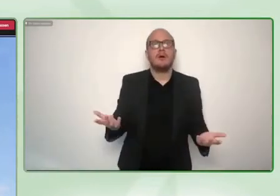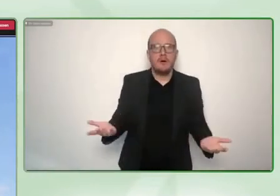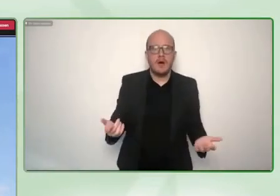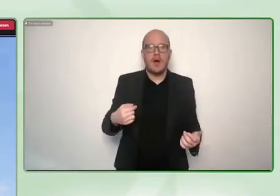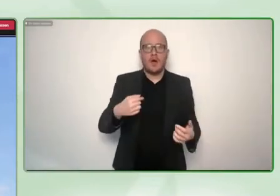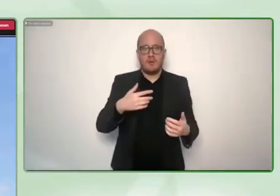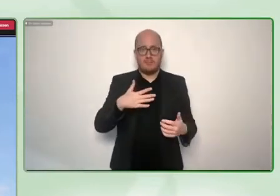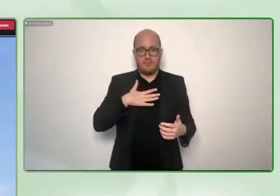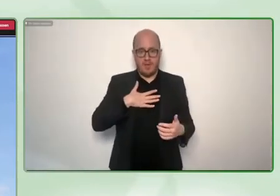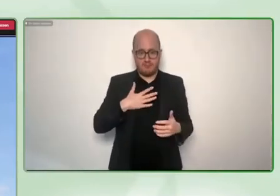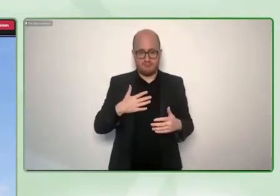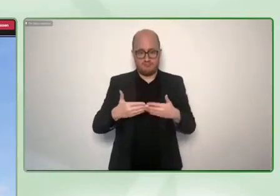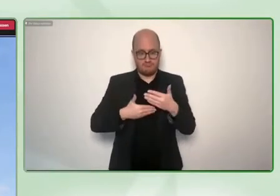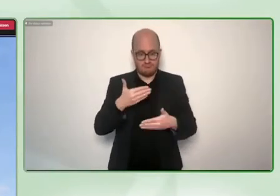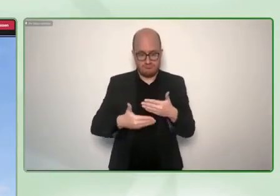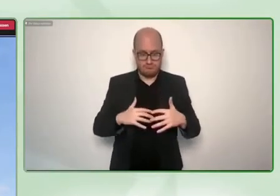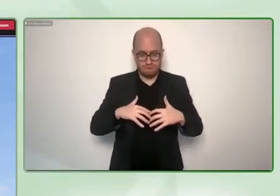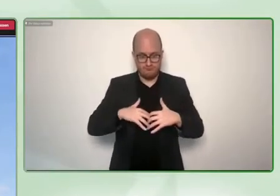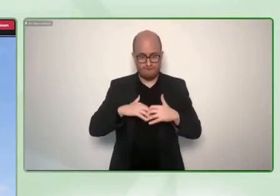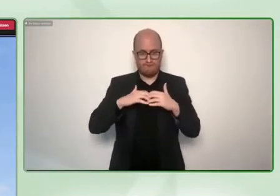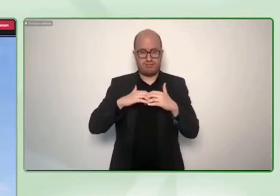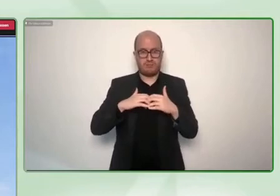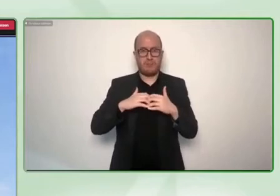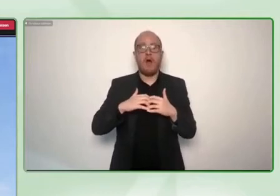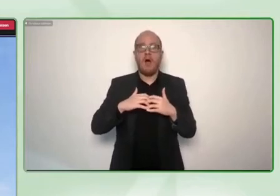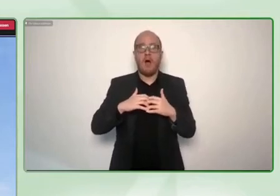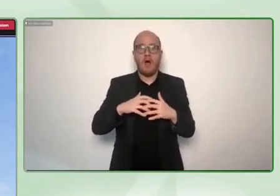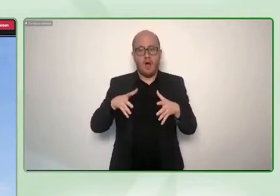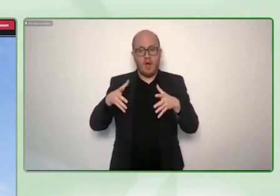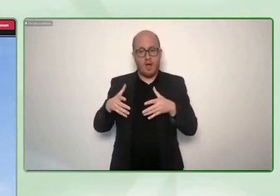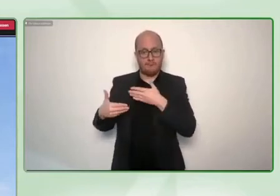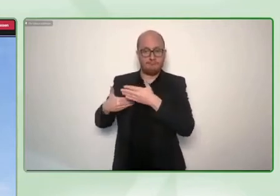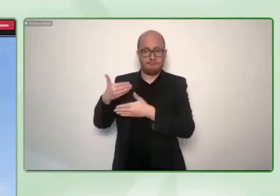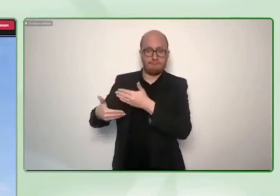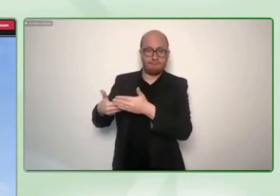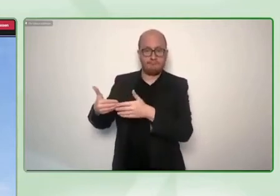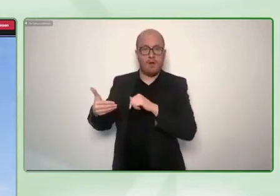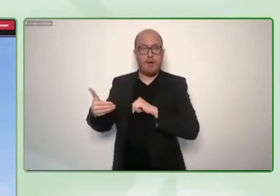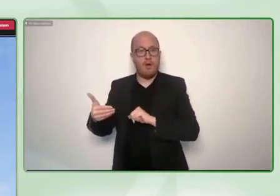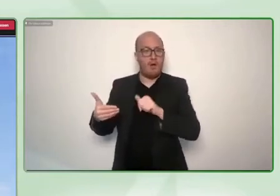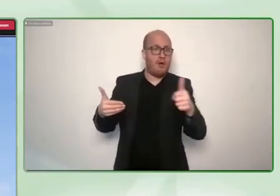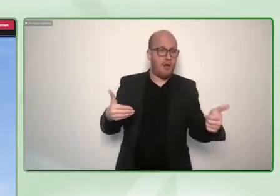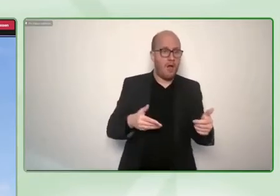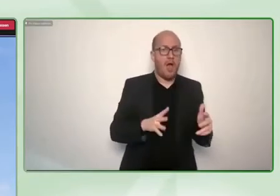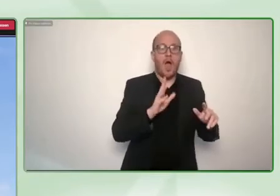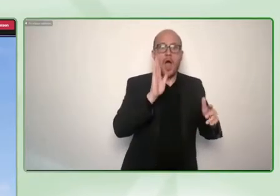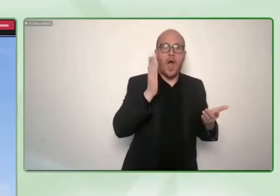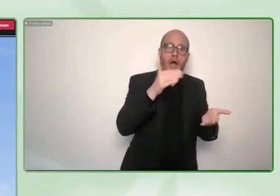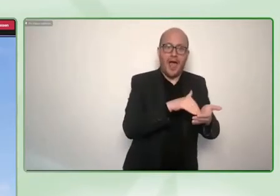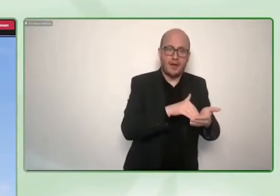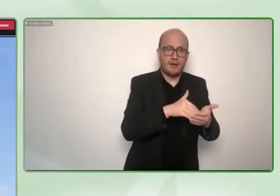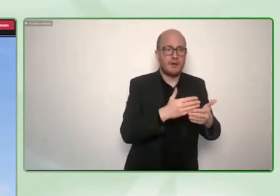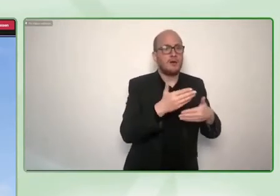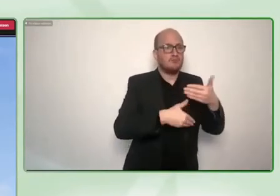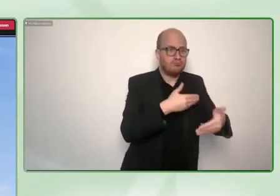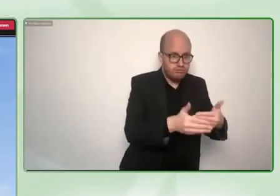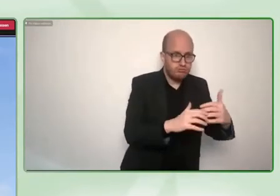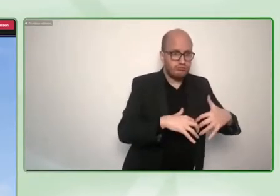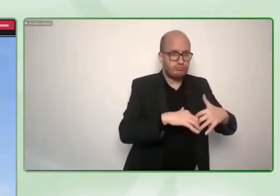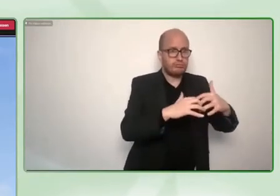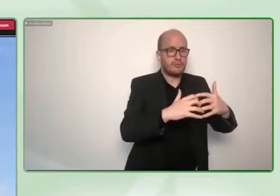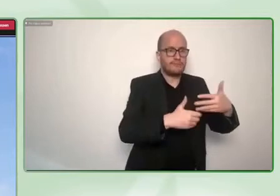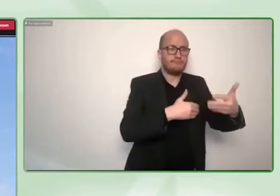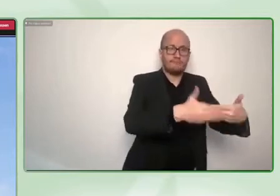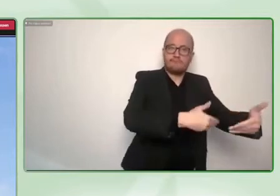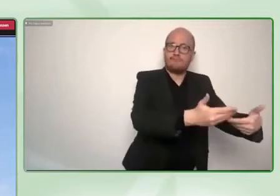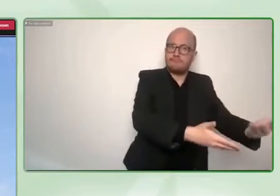many more ways to do it. can also try to influence policy making, public opinion and there is an increasing number of organizations